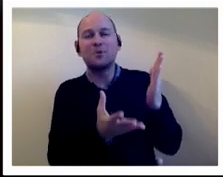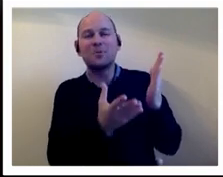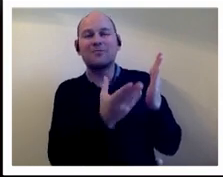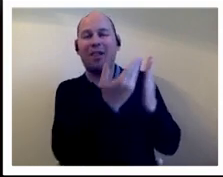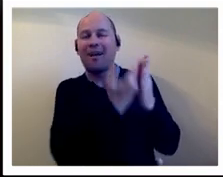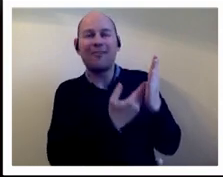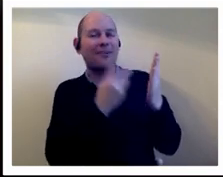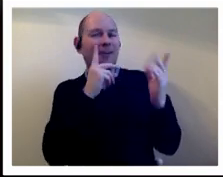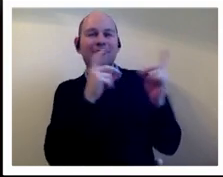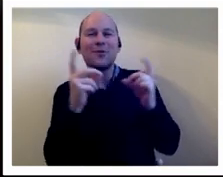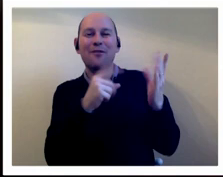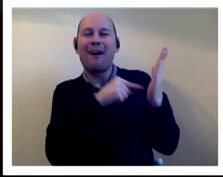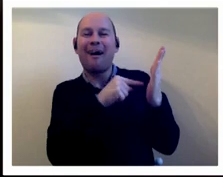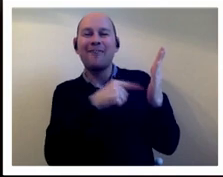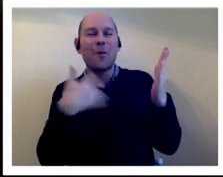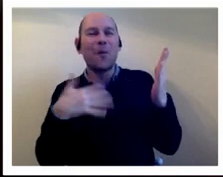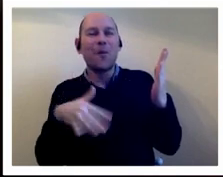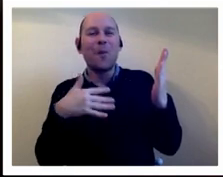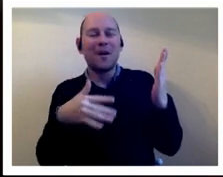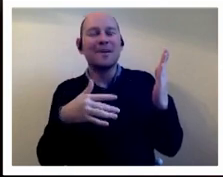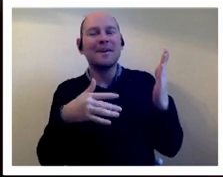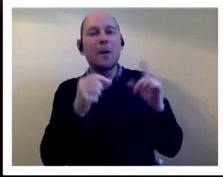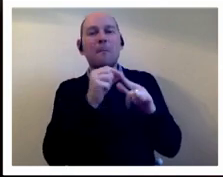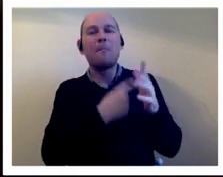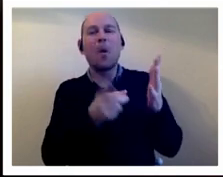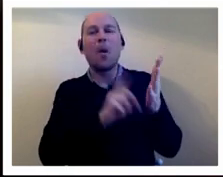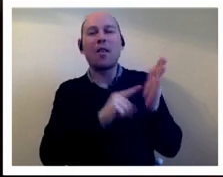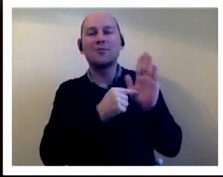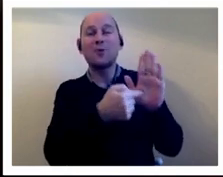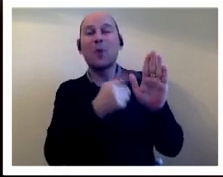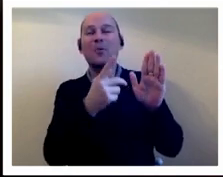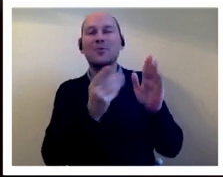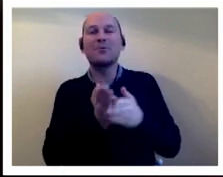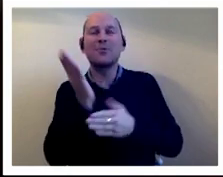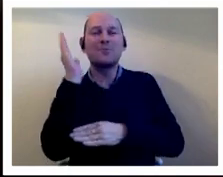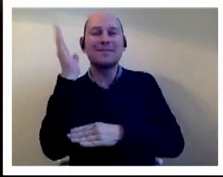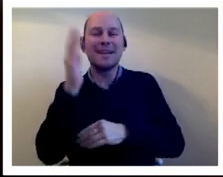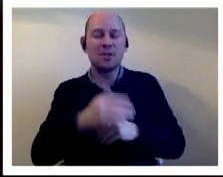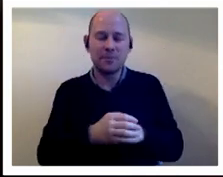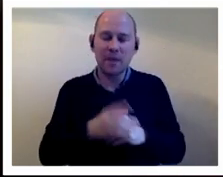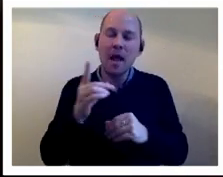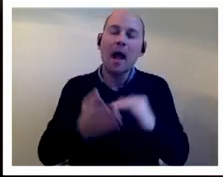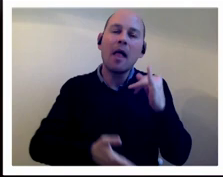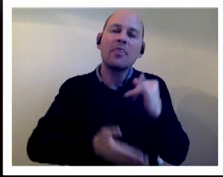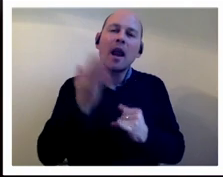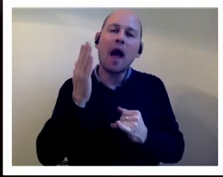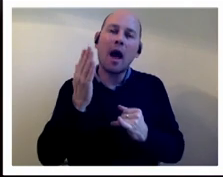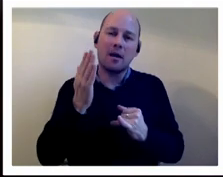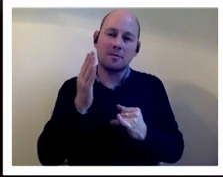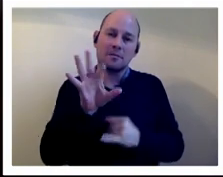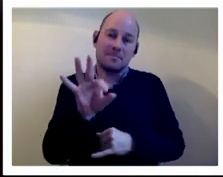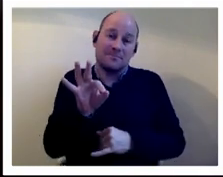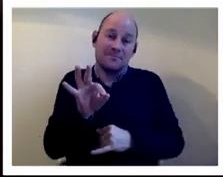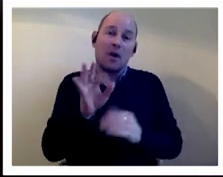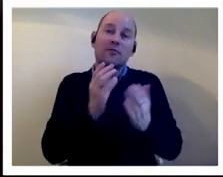amazing photograph which paul showed in in the presentation um if i if i can paul the last bit of the chapter that i've just read actually